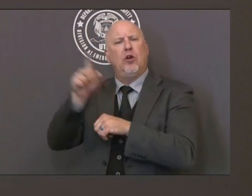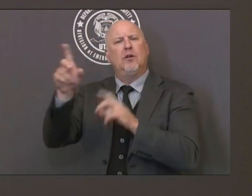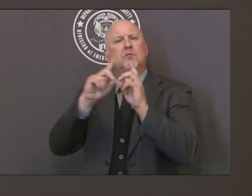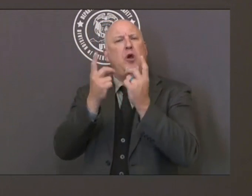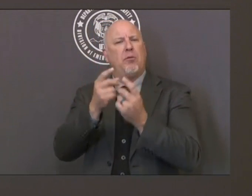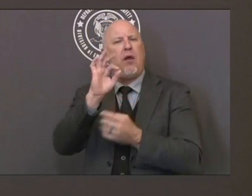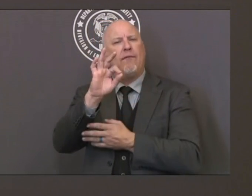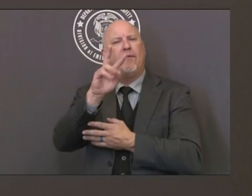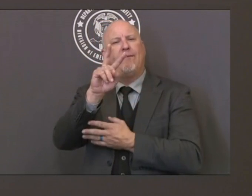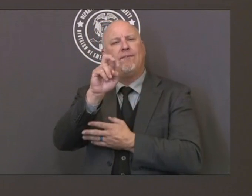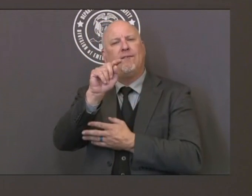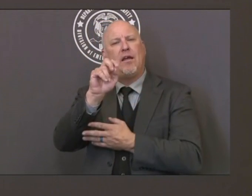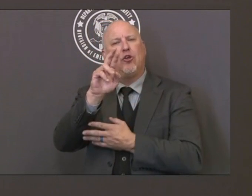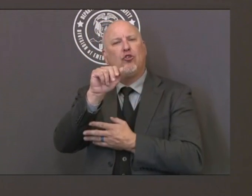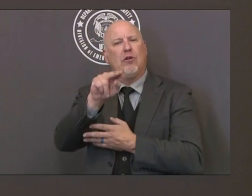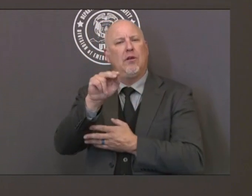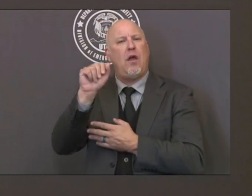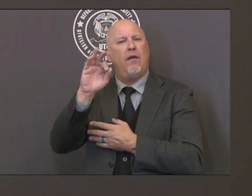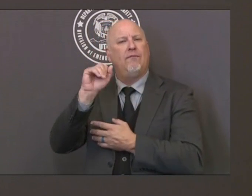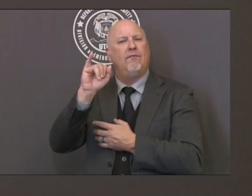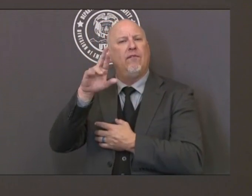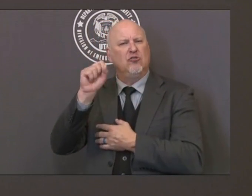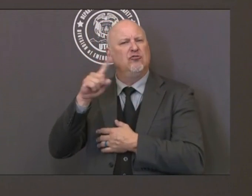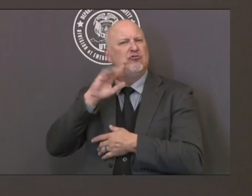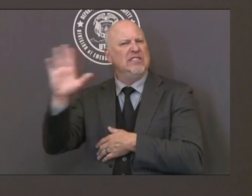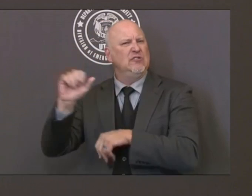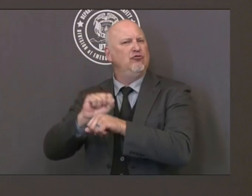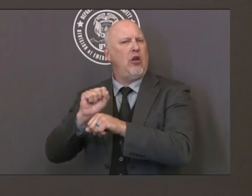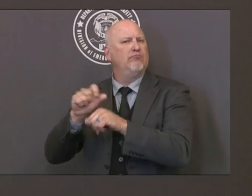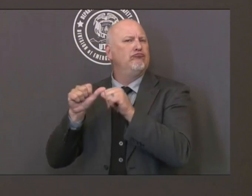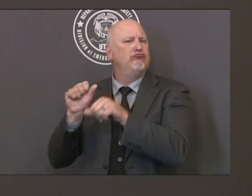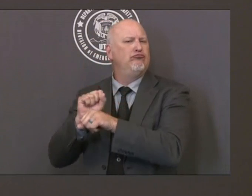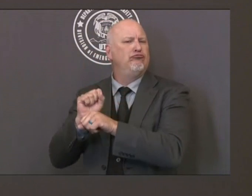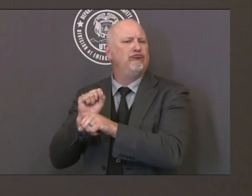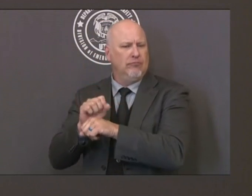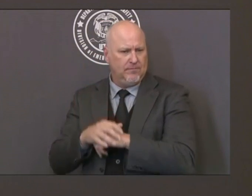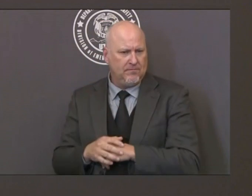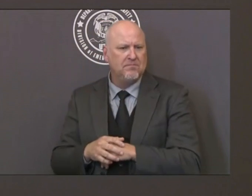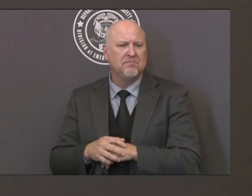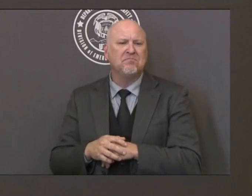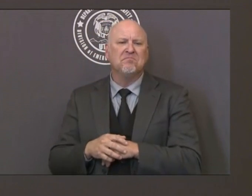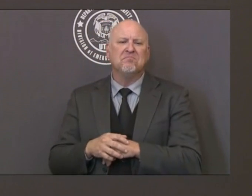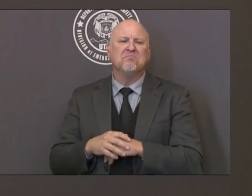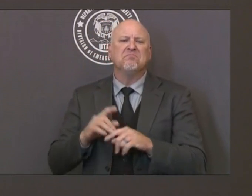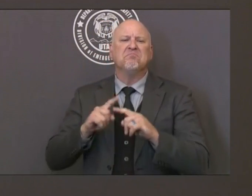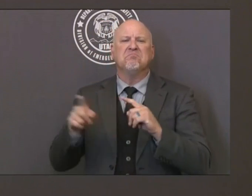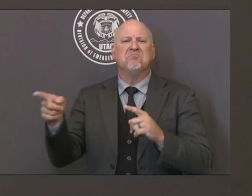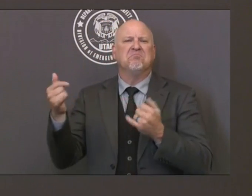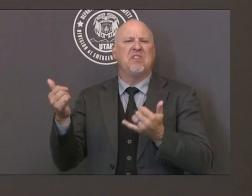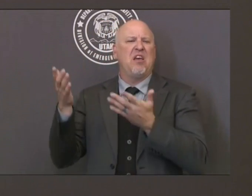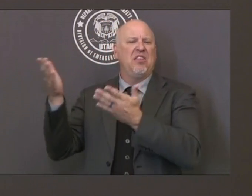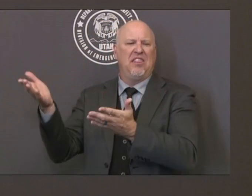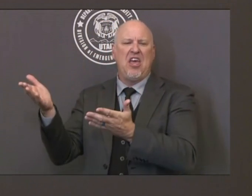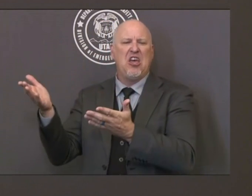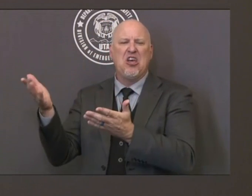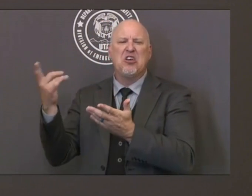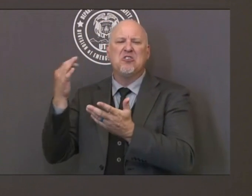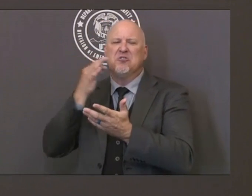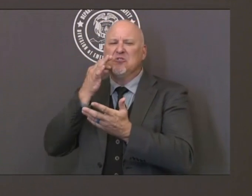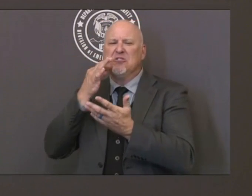his time with us is finished and he'll leave tomorrow to go back to his employment in Payson.